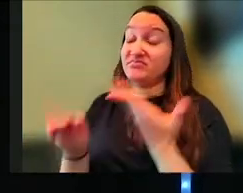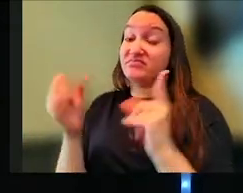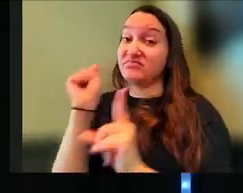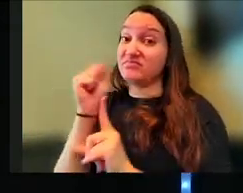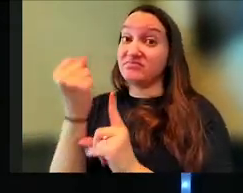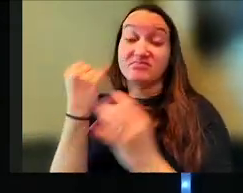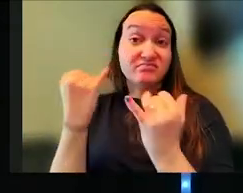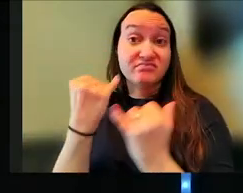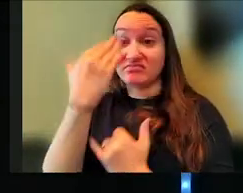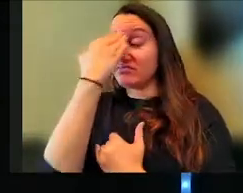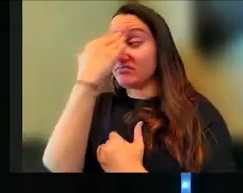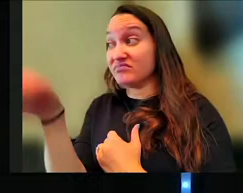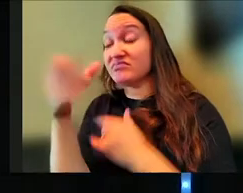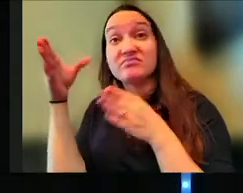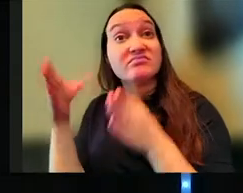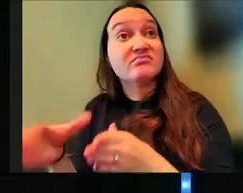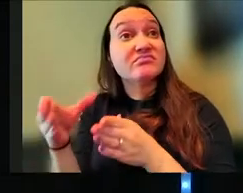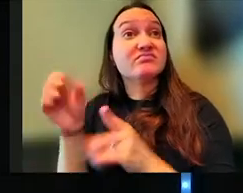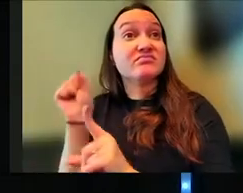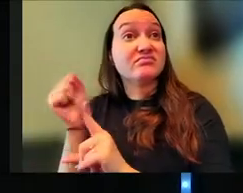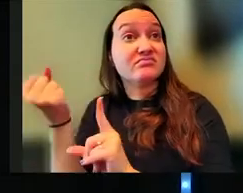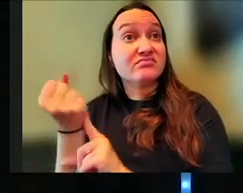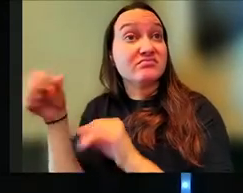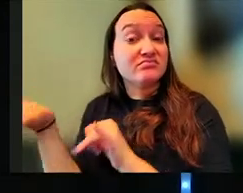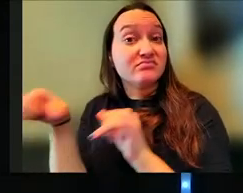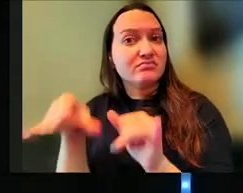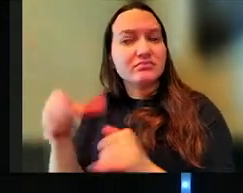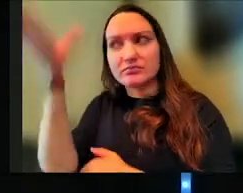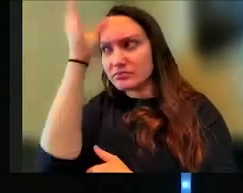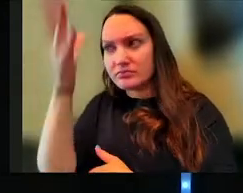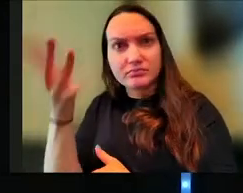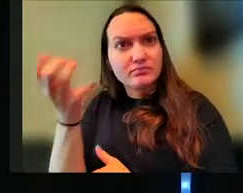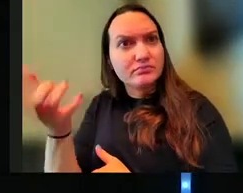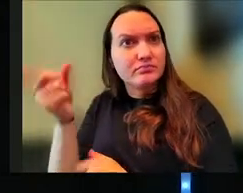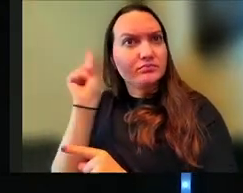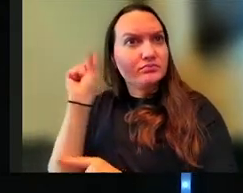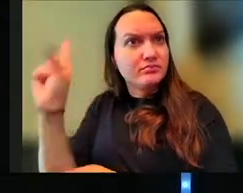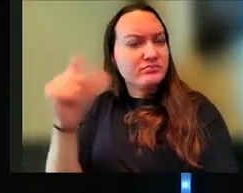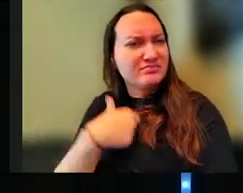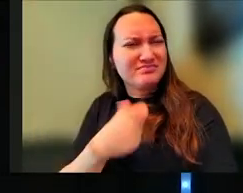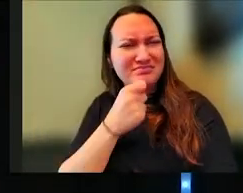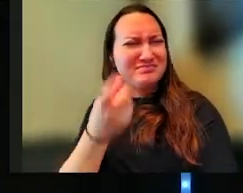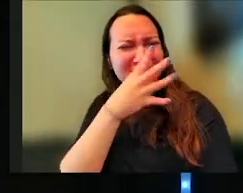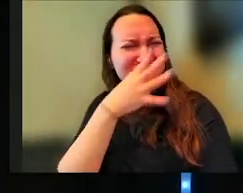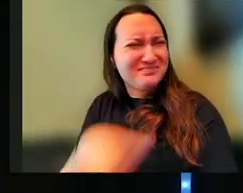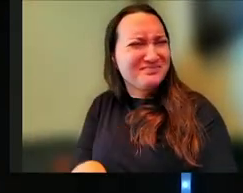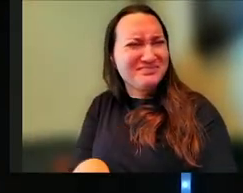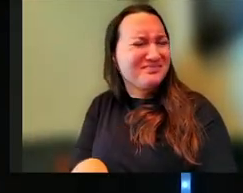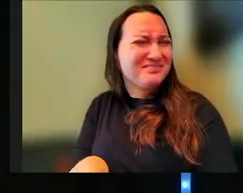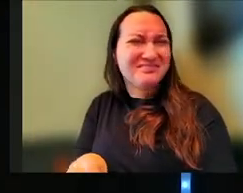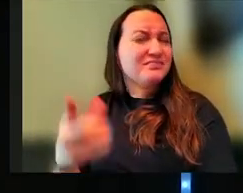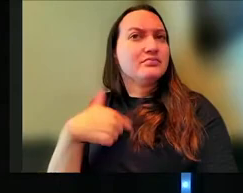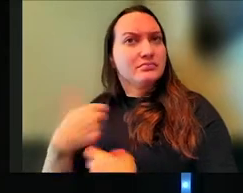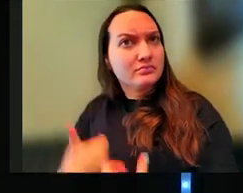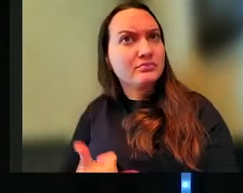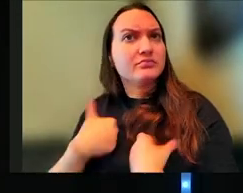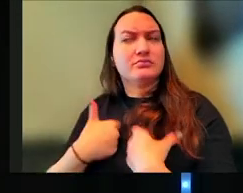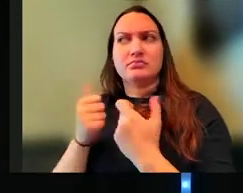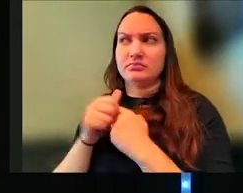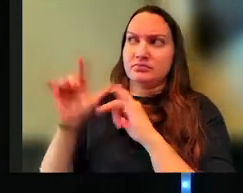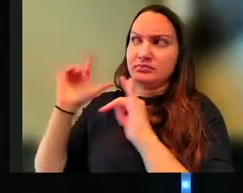Maybe you know of somebody else who is. God wants us to come to him. He's I'm not going to turn you away. I want to do life with you. I want to love you.